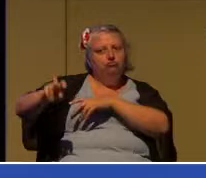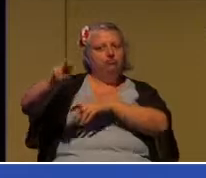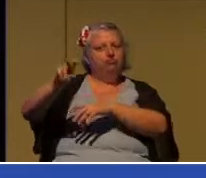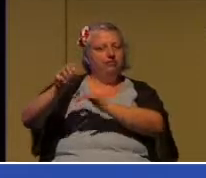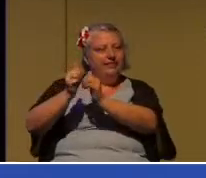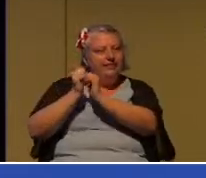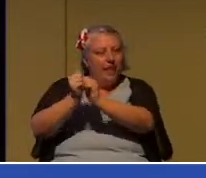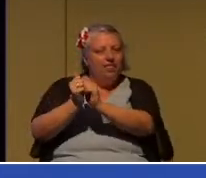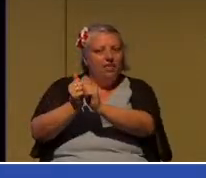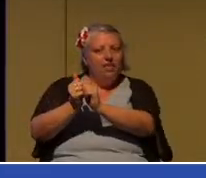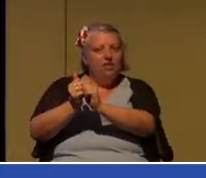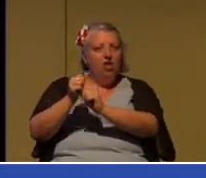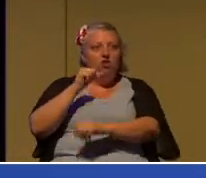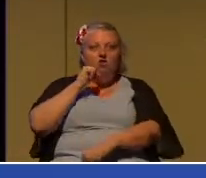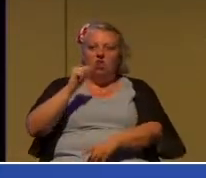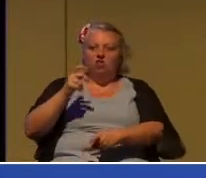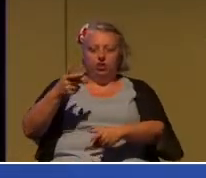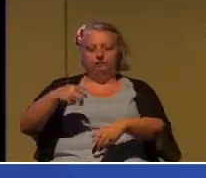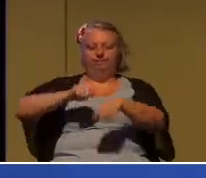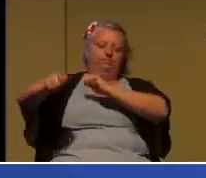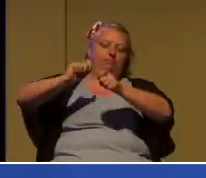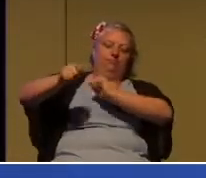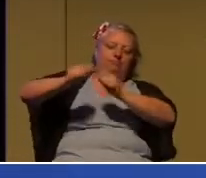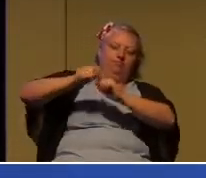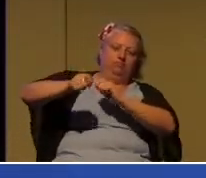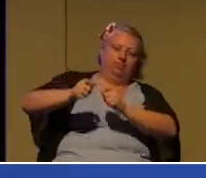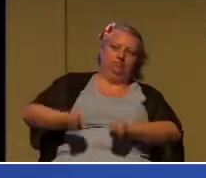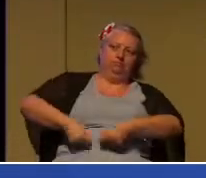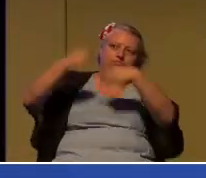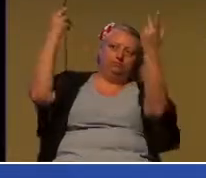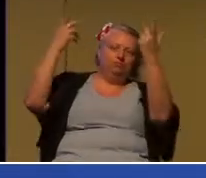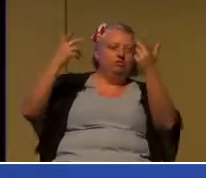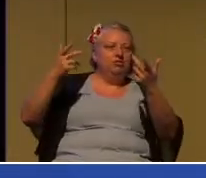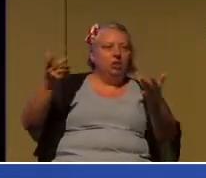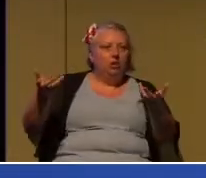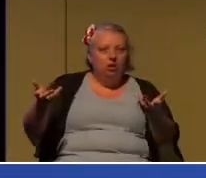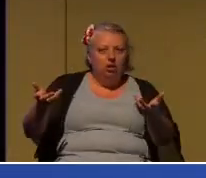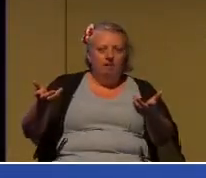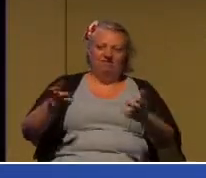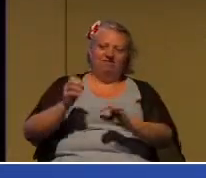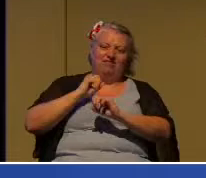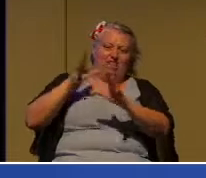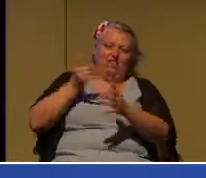Don't just walk away from it. Don't just pretend. Nothing is the matter.